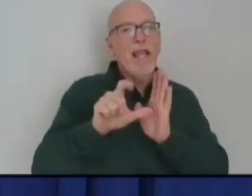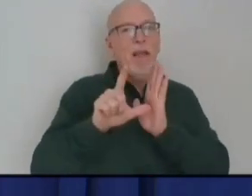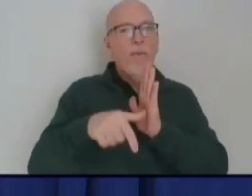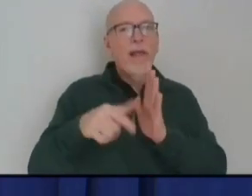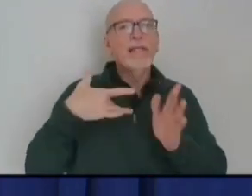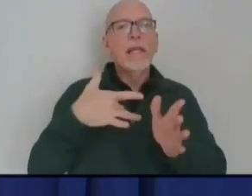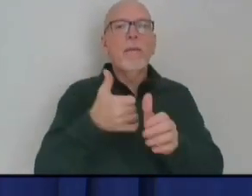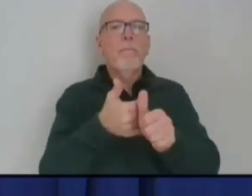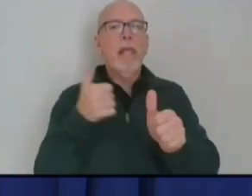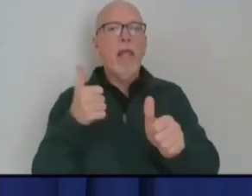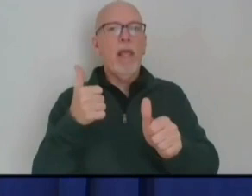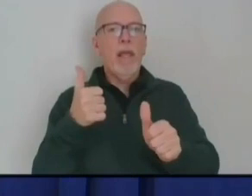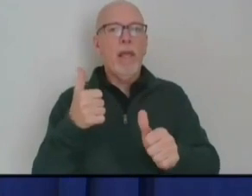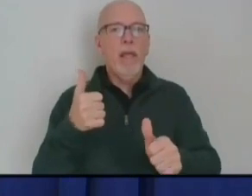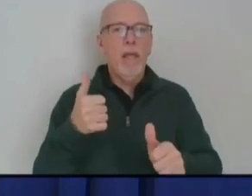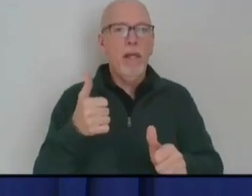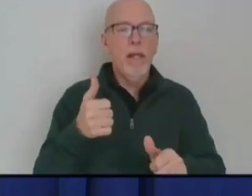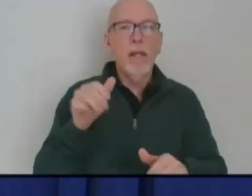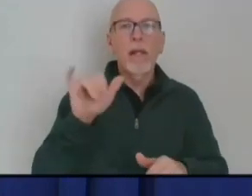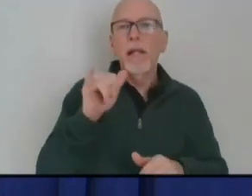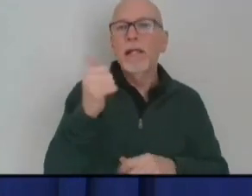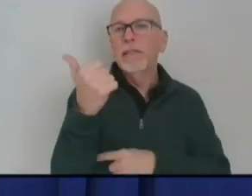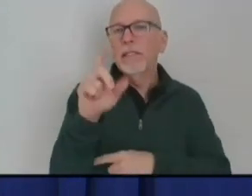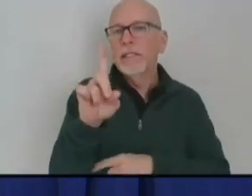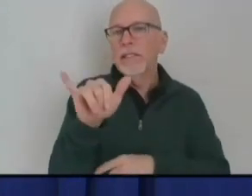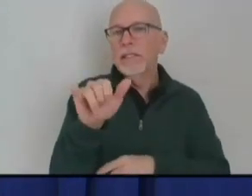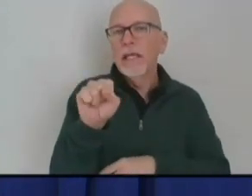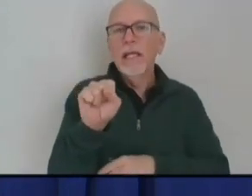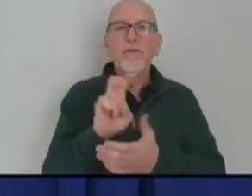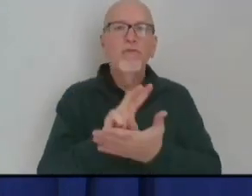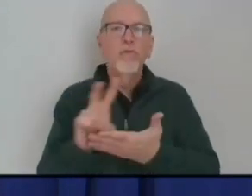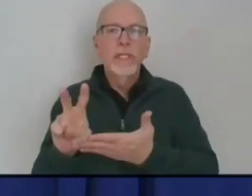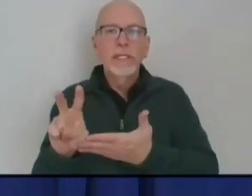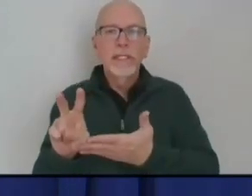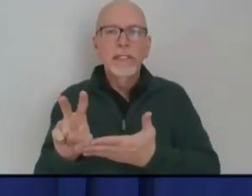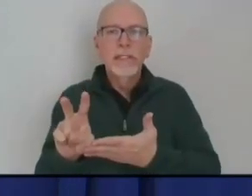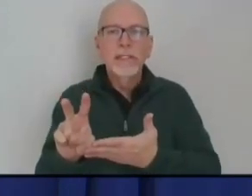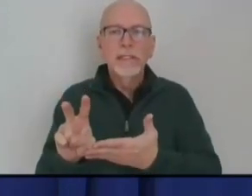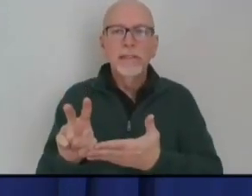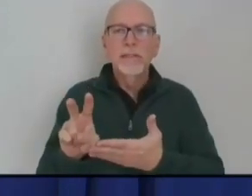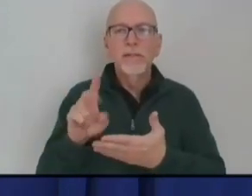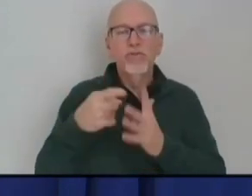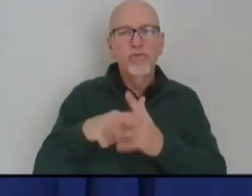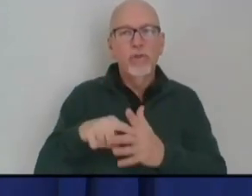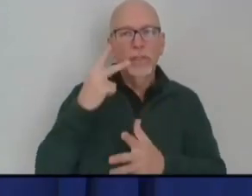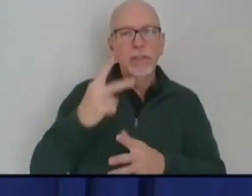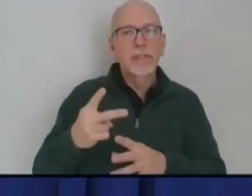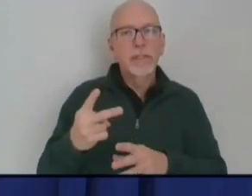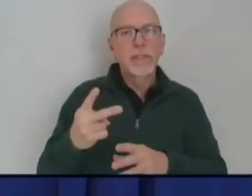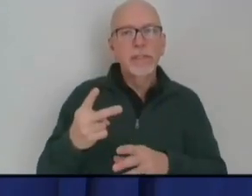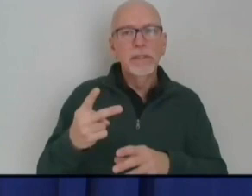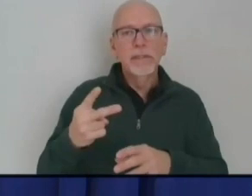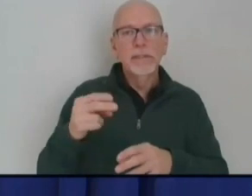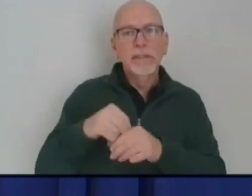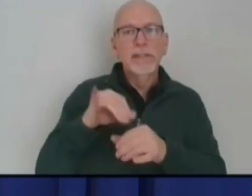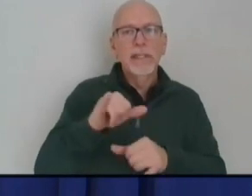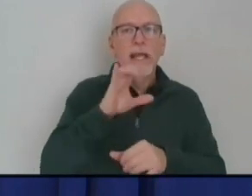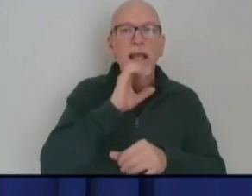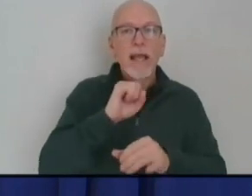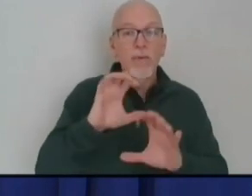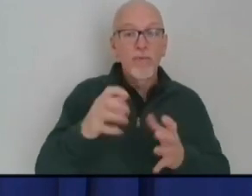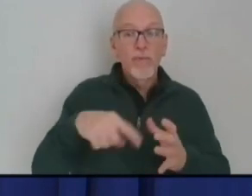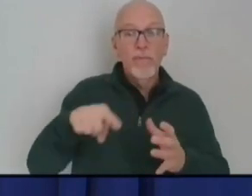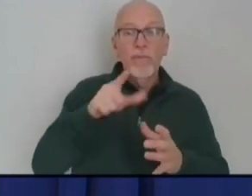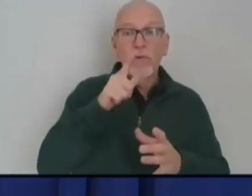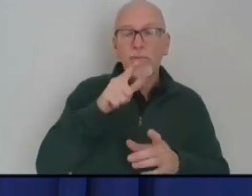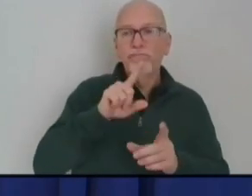time, maybe as long as 10 days, two weeks before we start to see individuals in the age group that are sick enough that need to